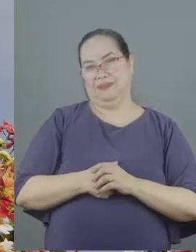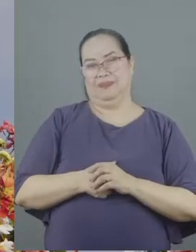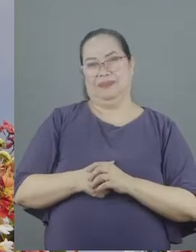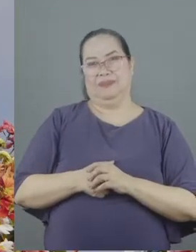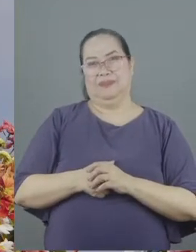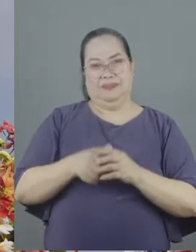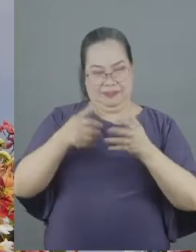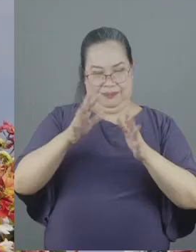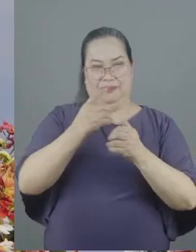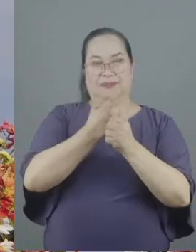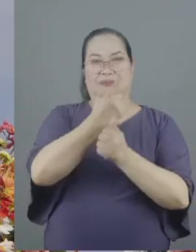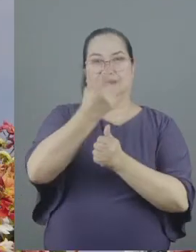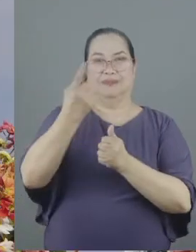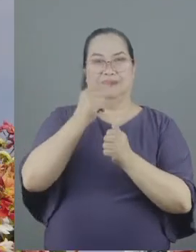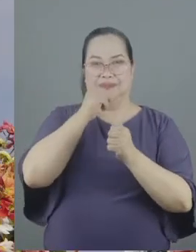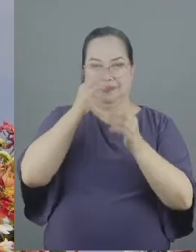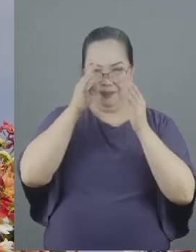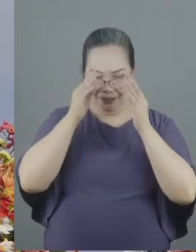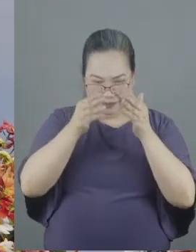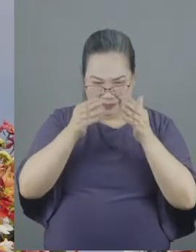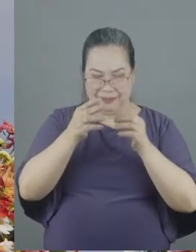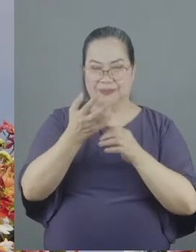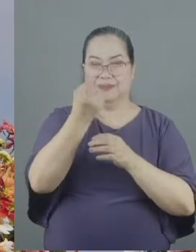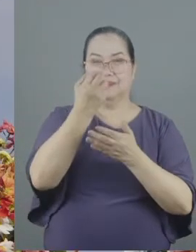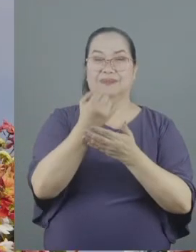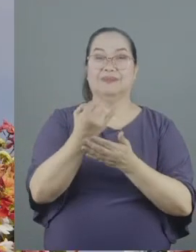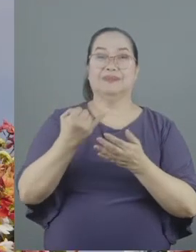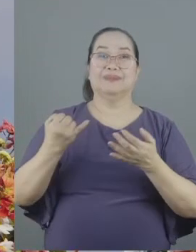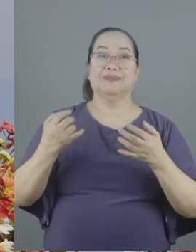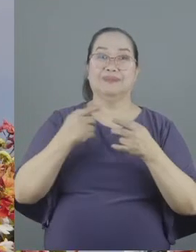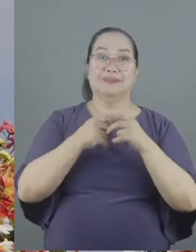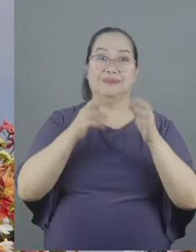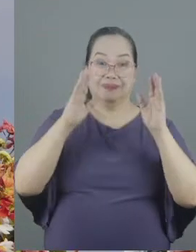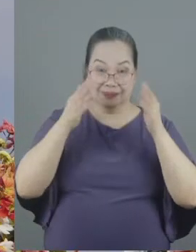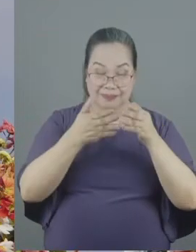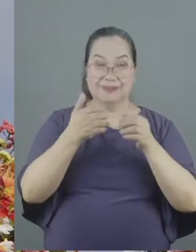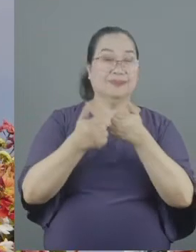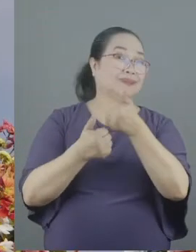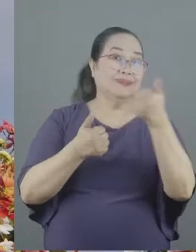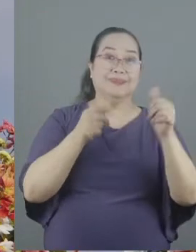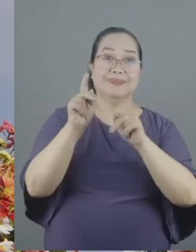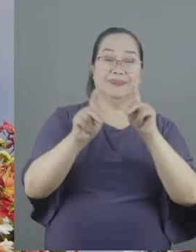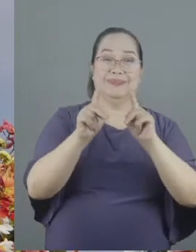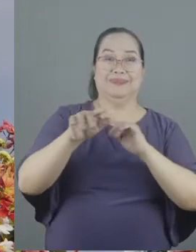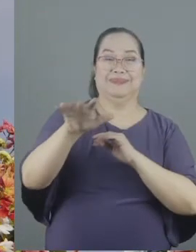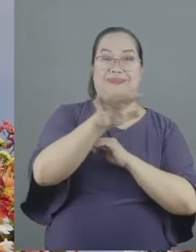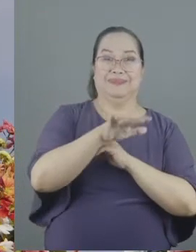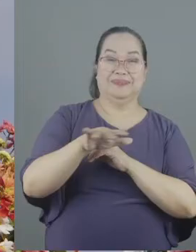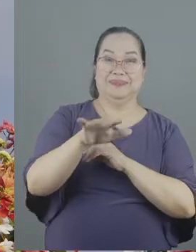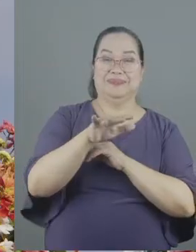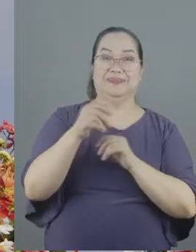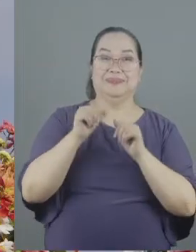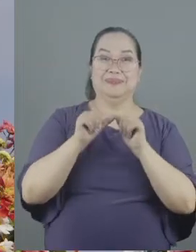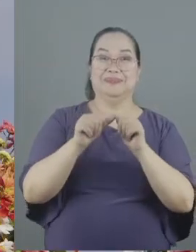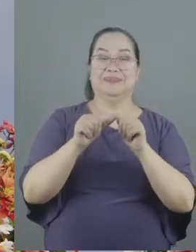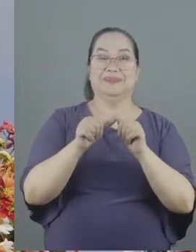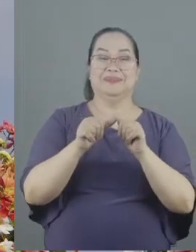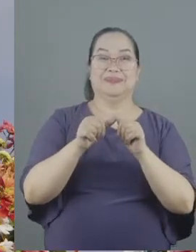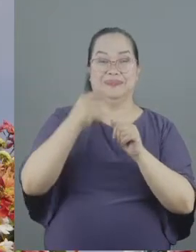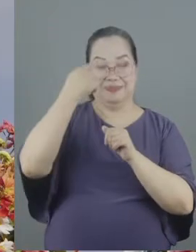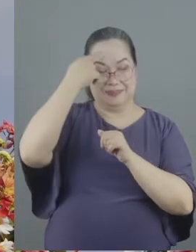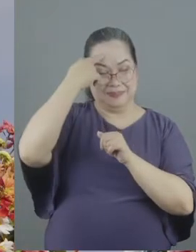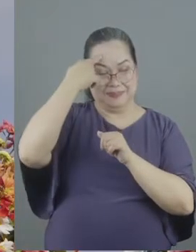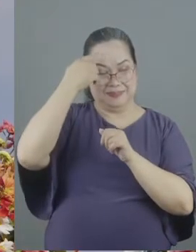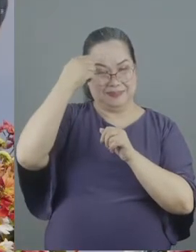let each of you look not only to his own interest but also to the interest of others then he goes on have this mind among